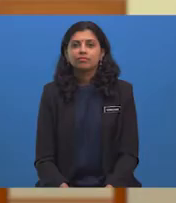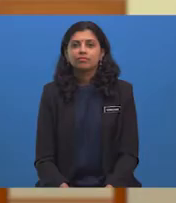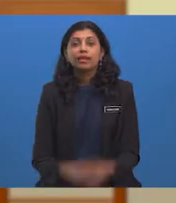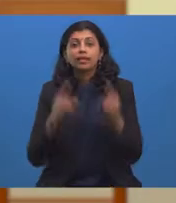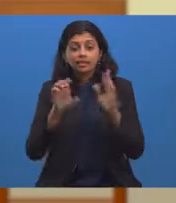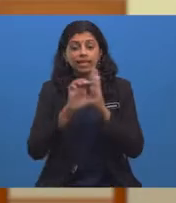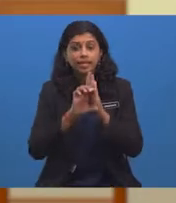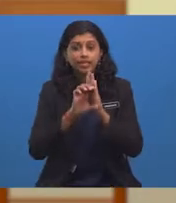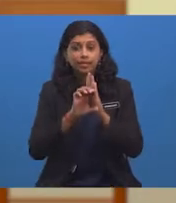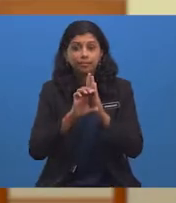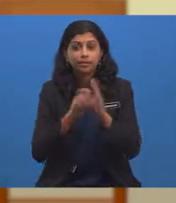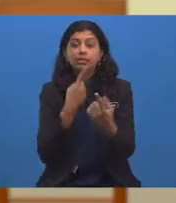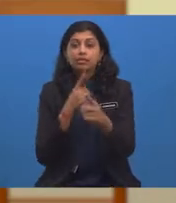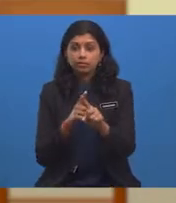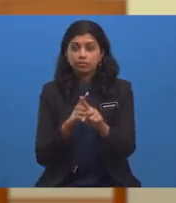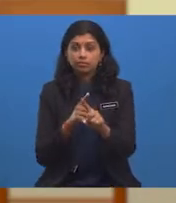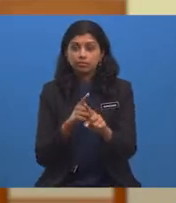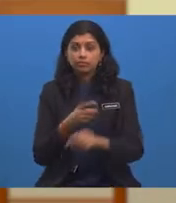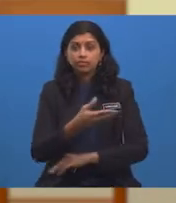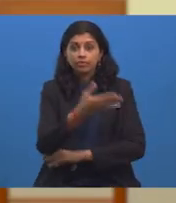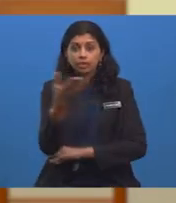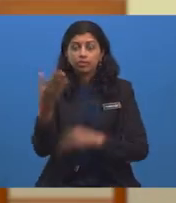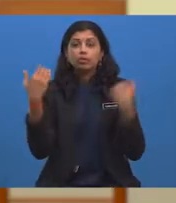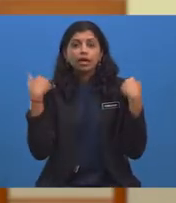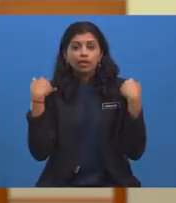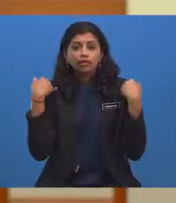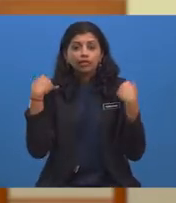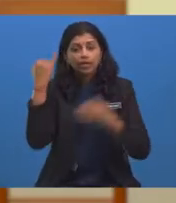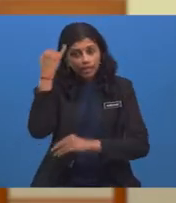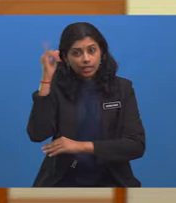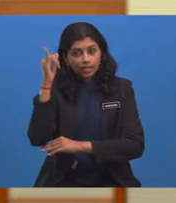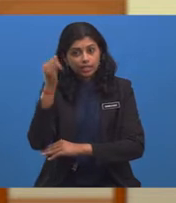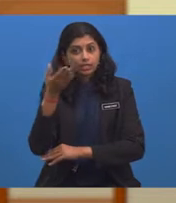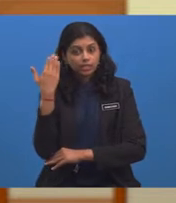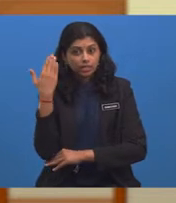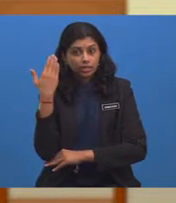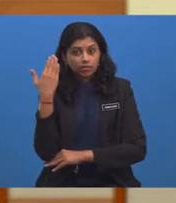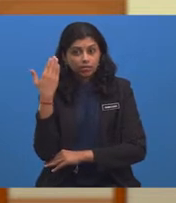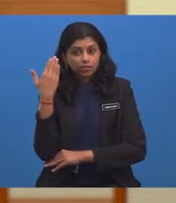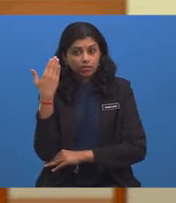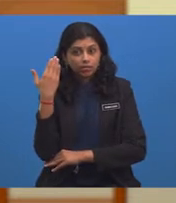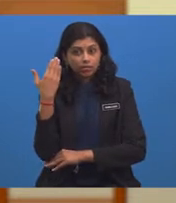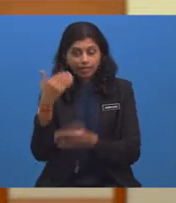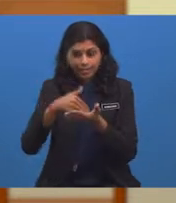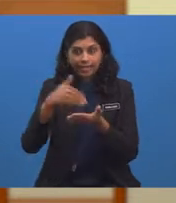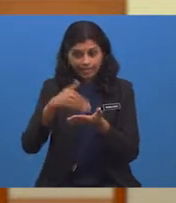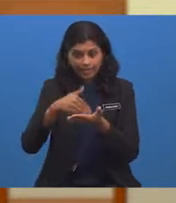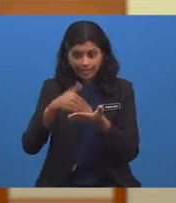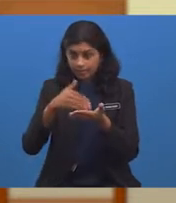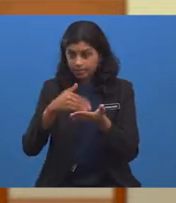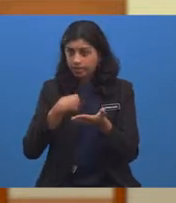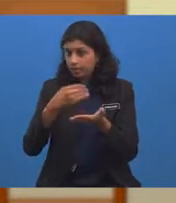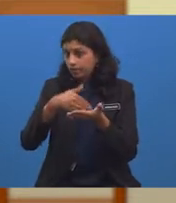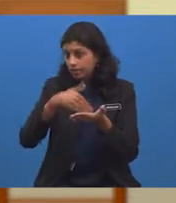Did you catch the points which I have read out just now? Let's hear it again.